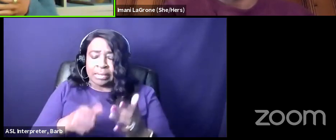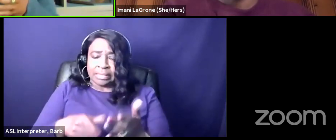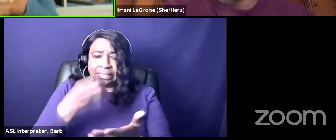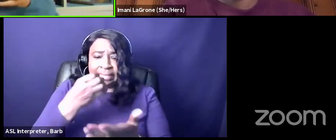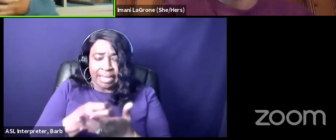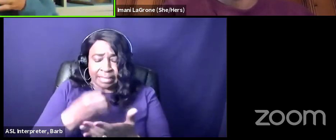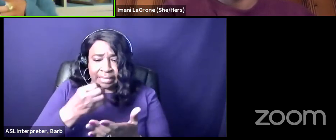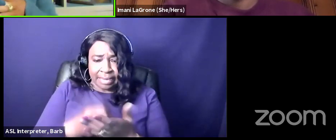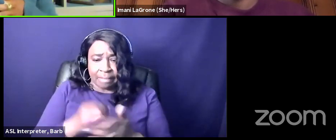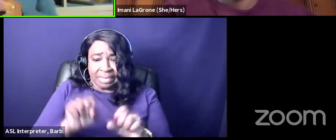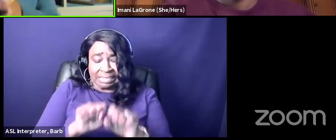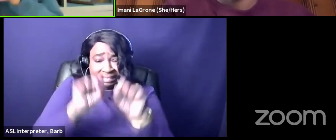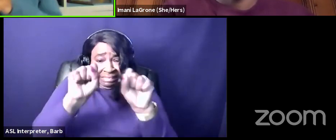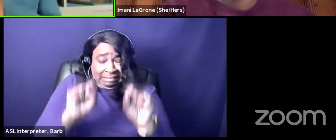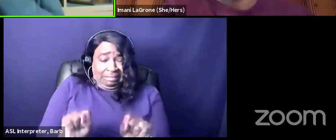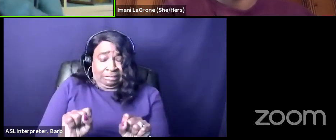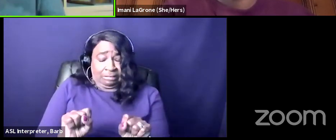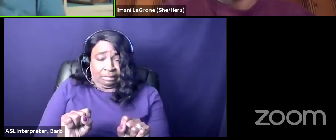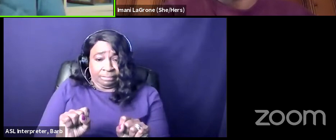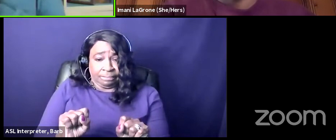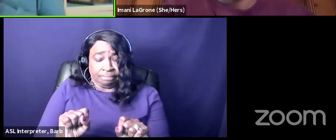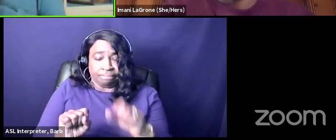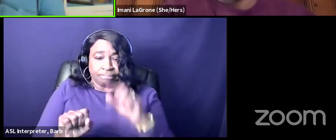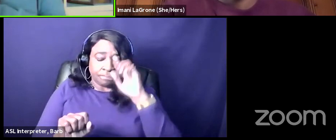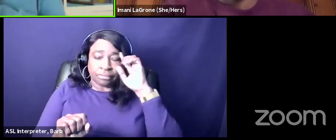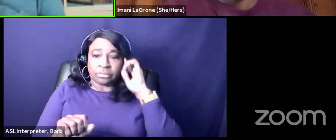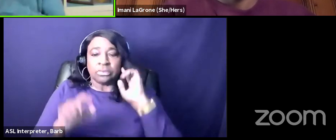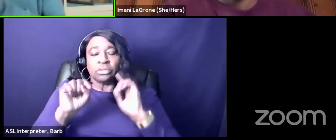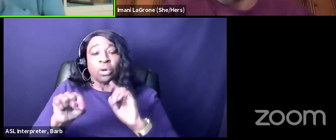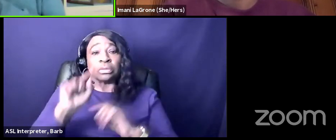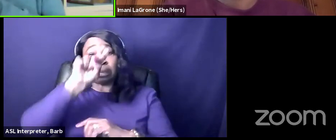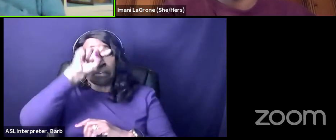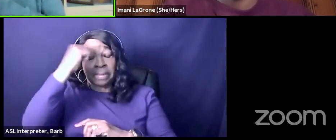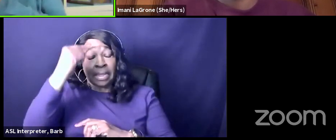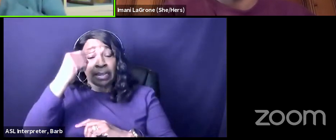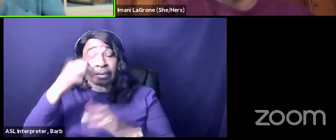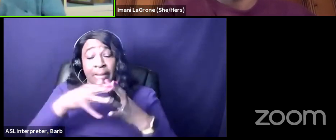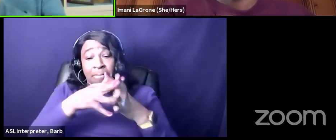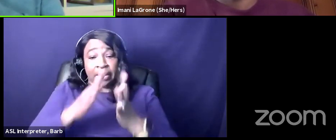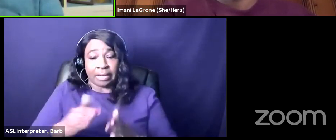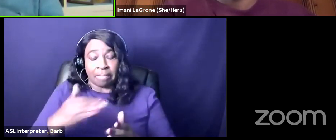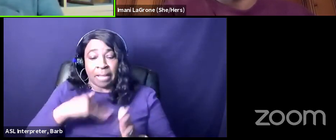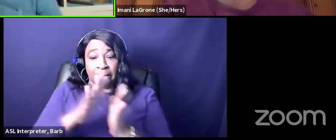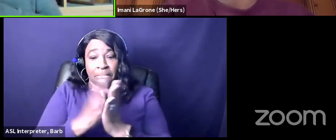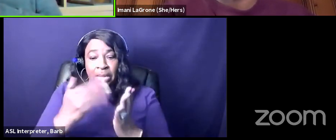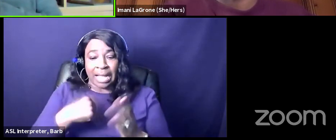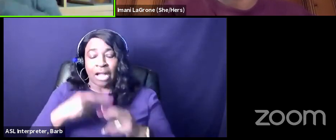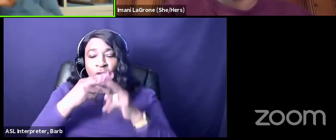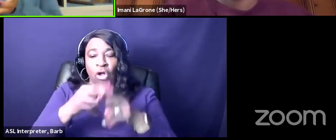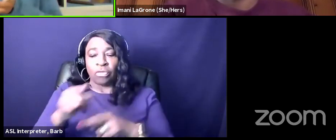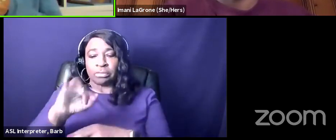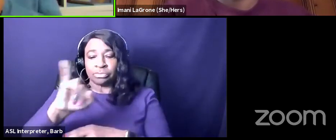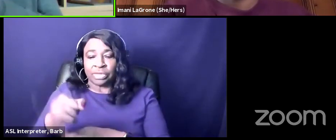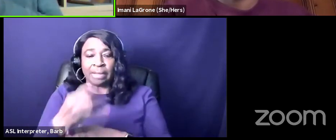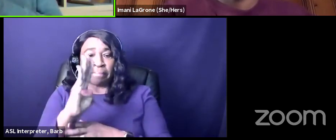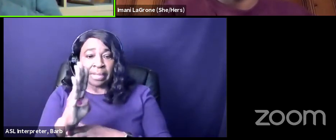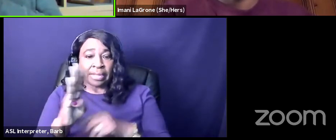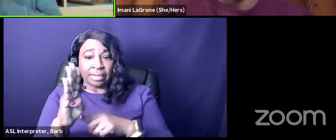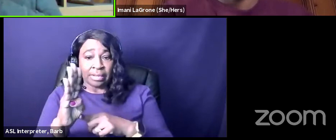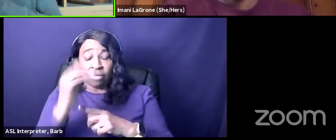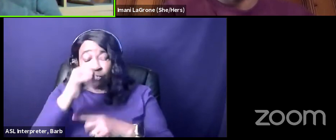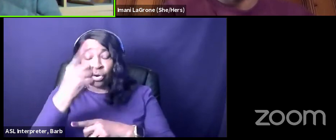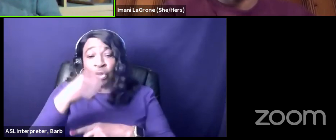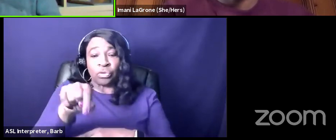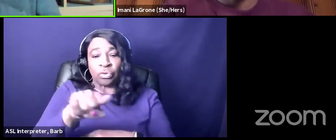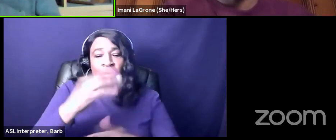economic system actually existed so those are the black americans and in my book i call them jvs uh because for those of you who